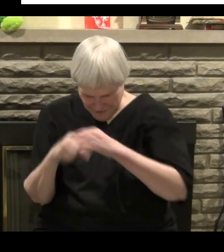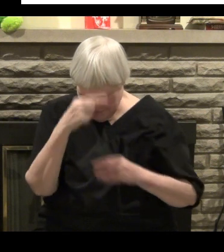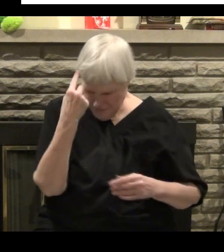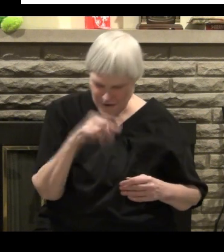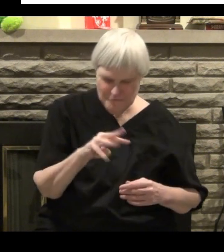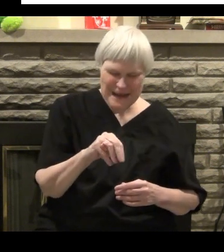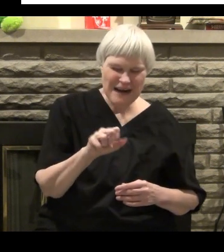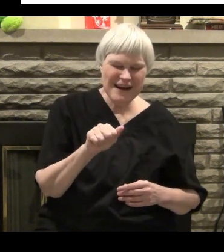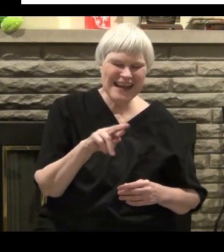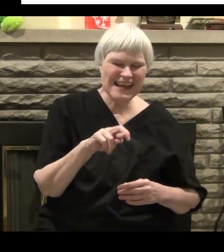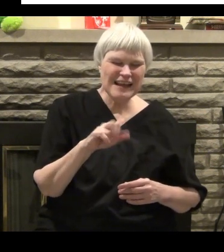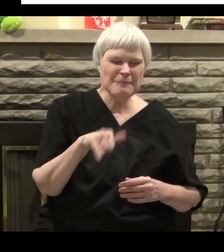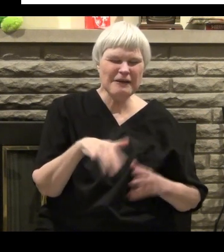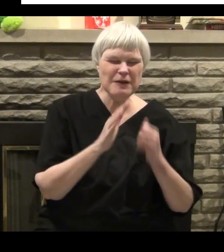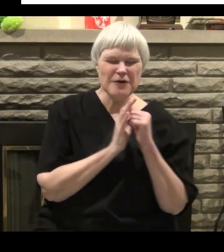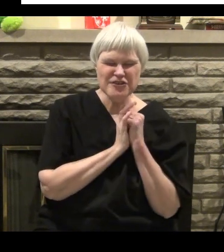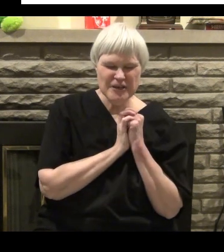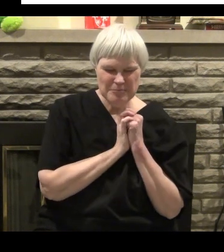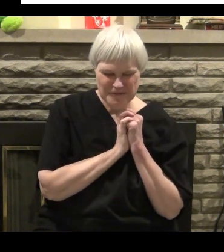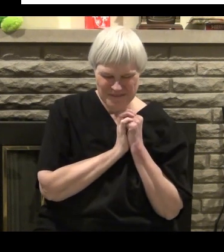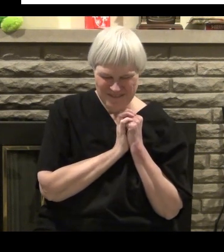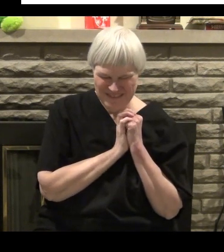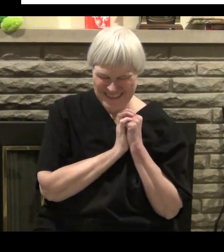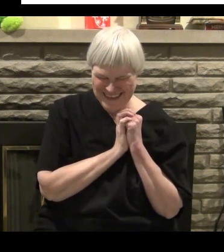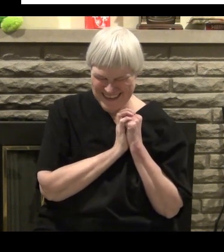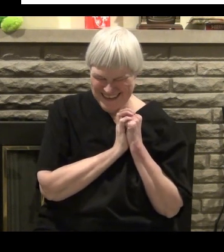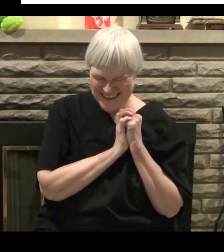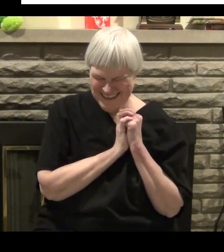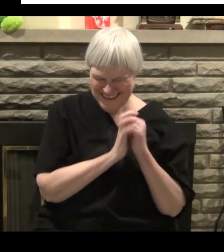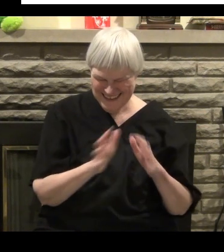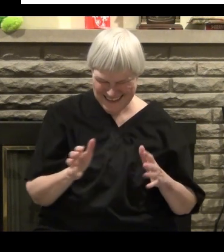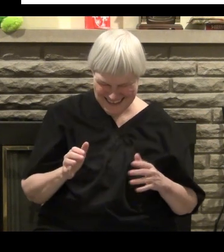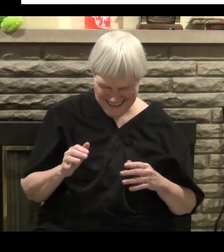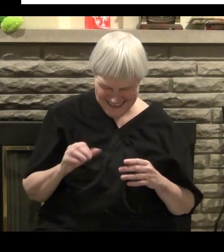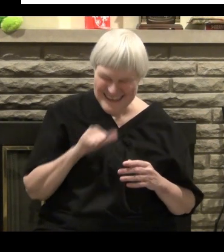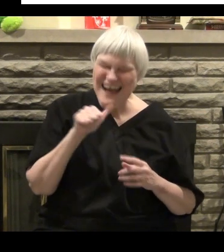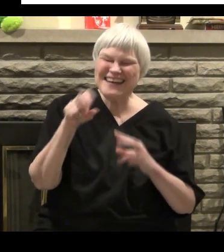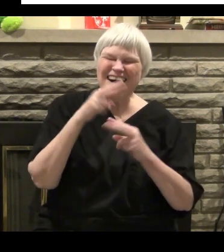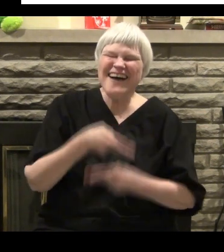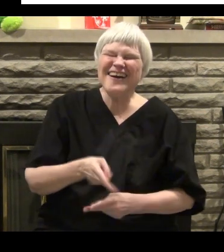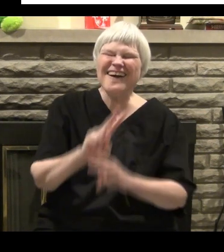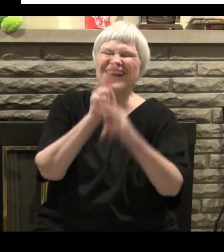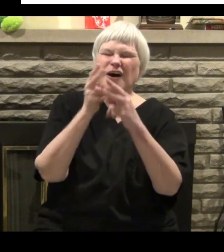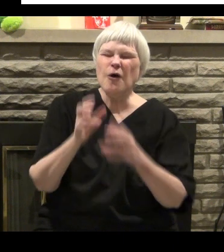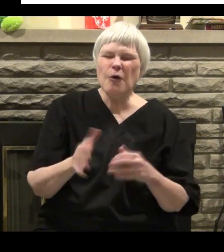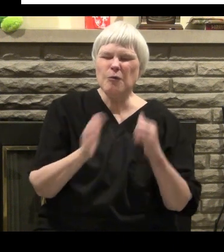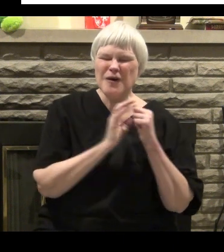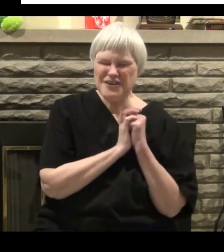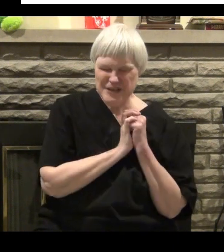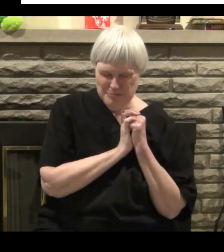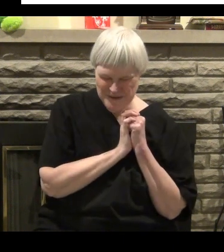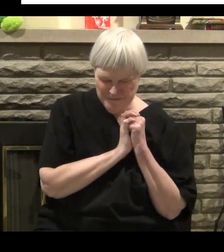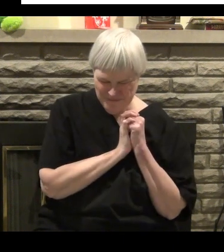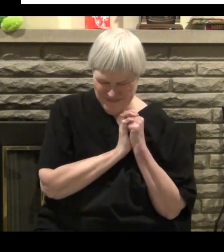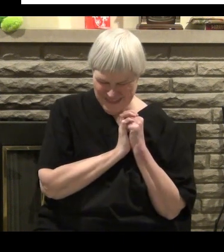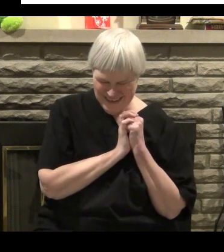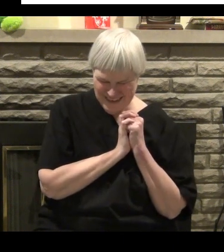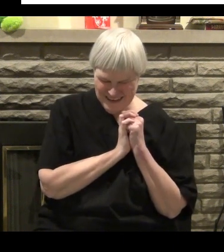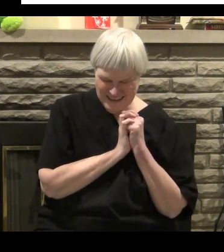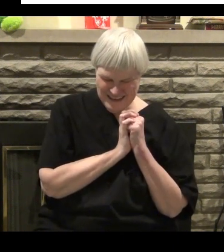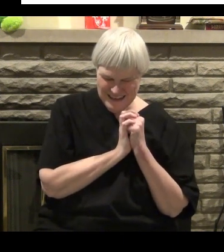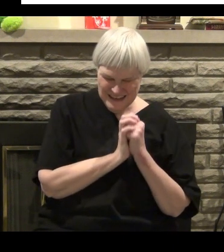And there's a specific reason why they do it. They're laying the foundation for Mary worship here with that Genesis 315 verse.